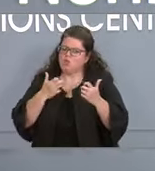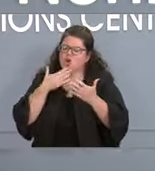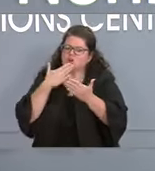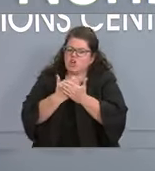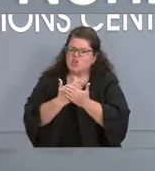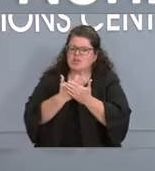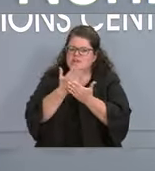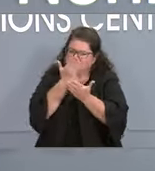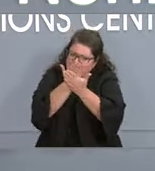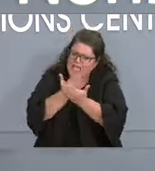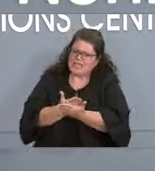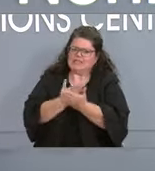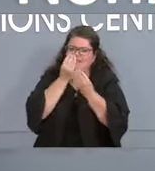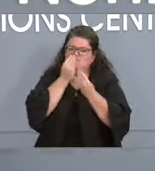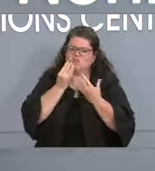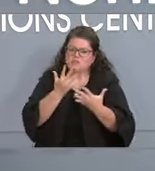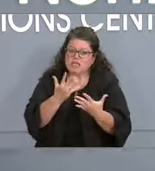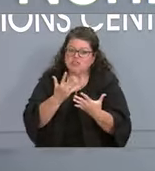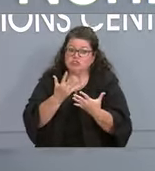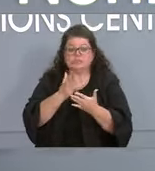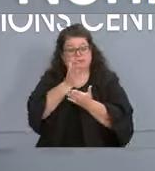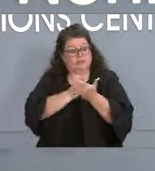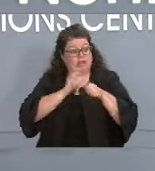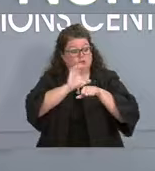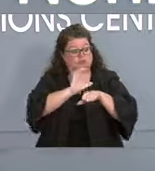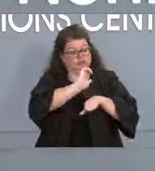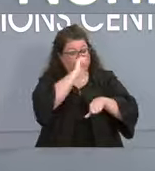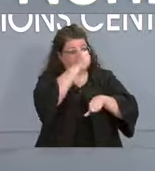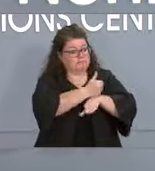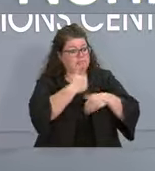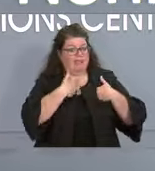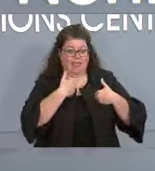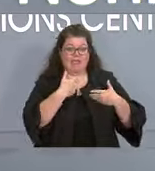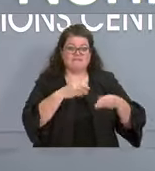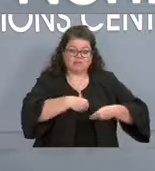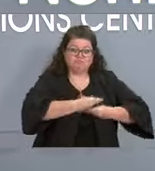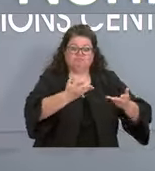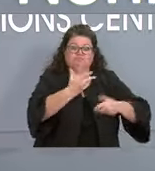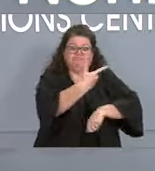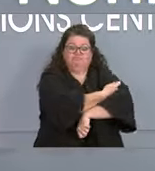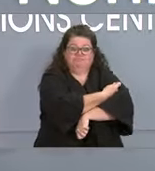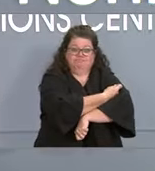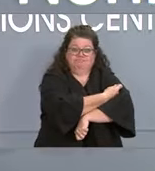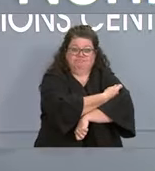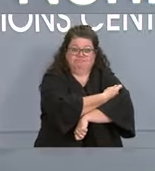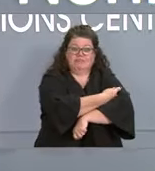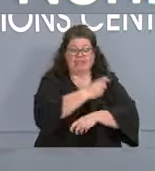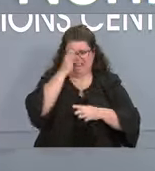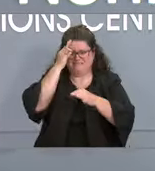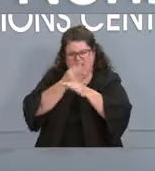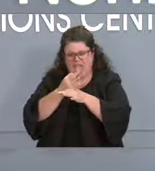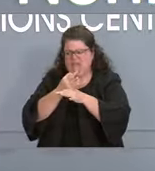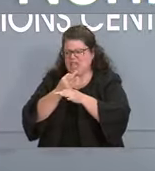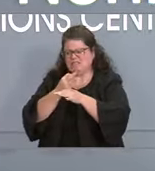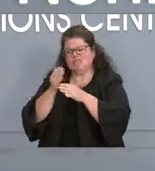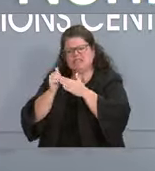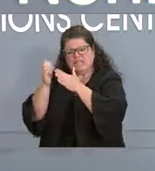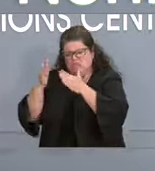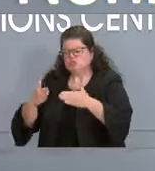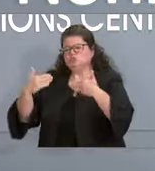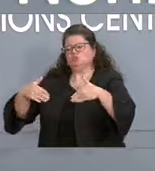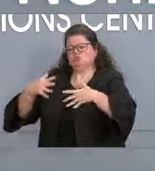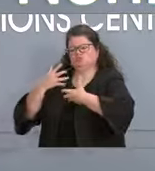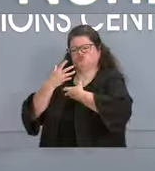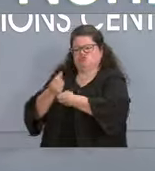hope more will do so. Faith leaders from all religious backgrounds can be trusted figures in their communities.